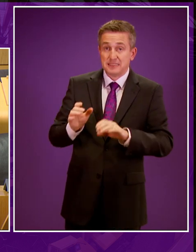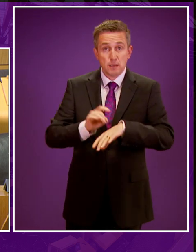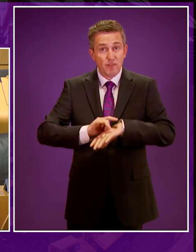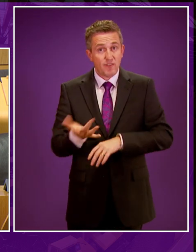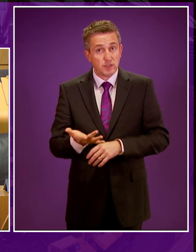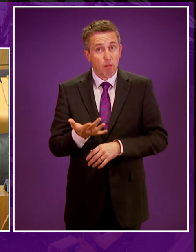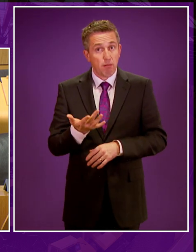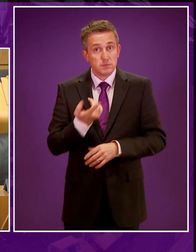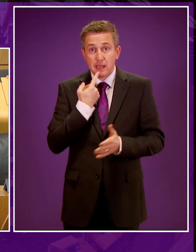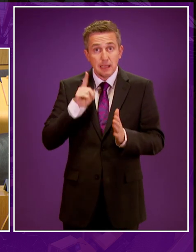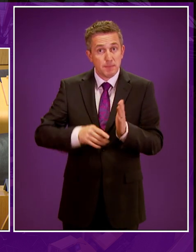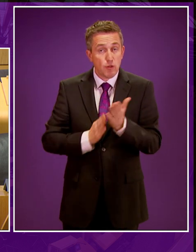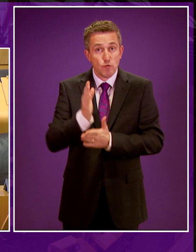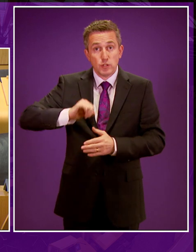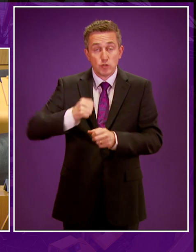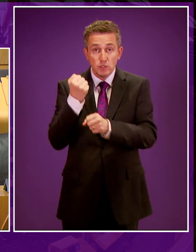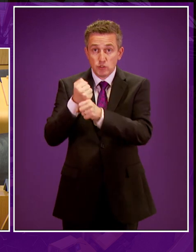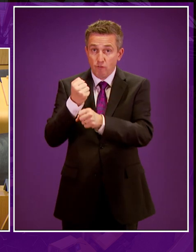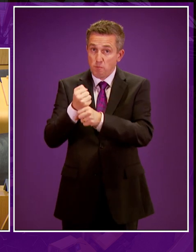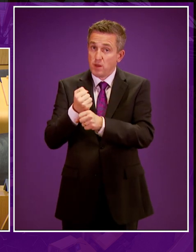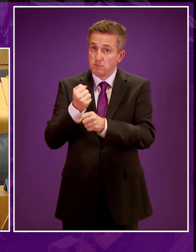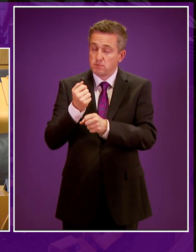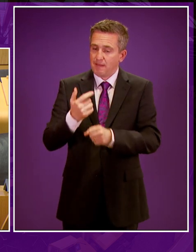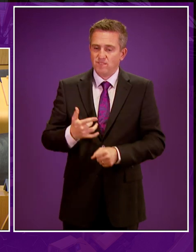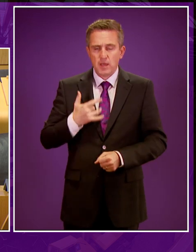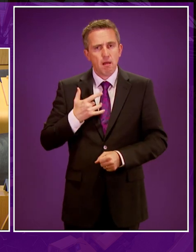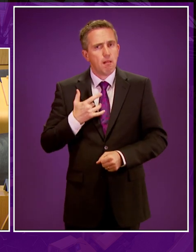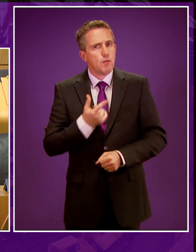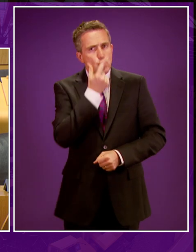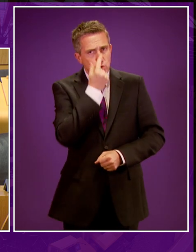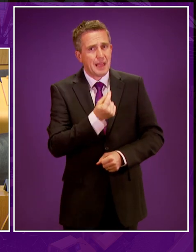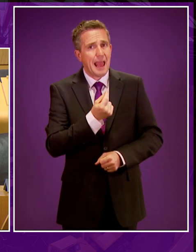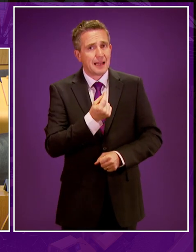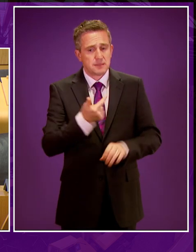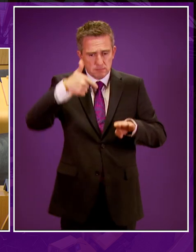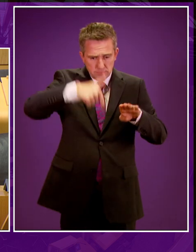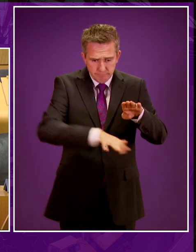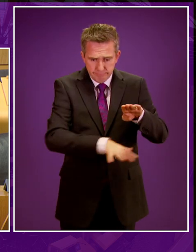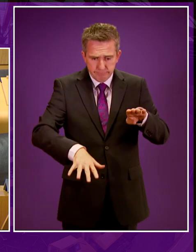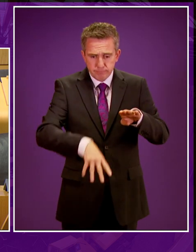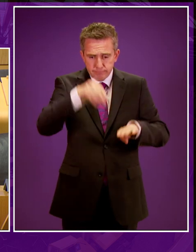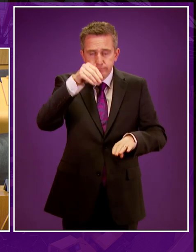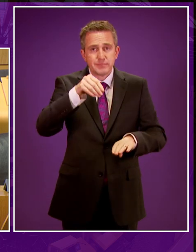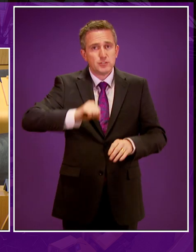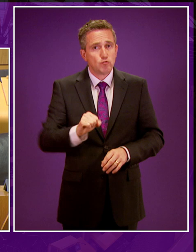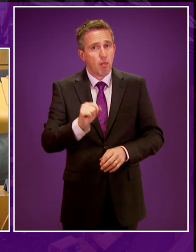experts commissioned by the Scottish Government, there's a strong body of opinion which believes that it's possible to have successful onshore fracking programme in Scotland with a